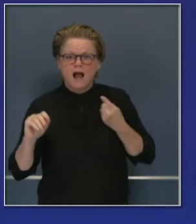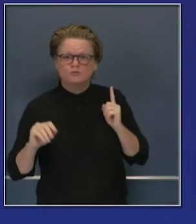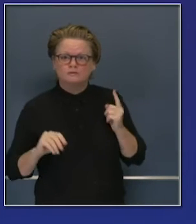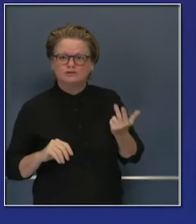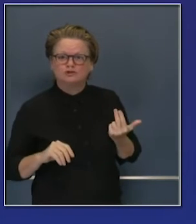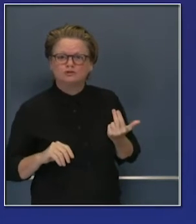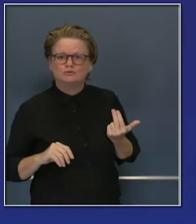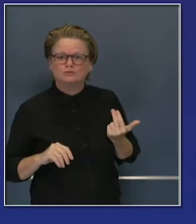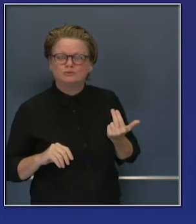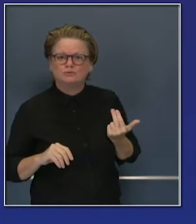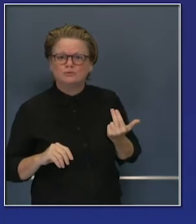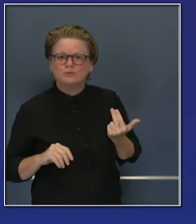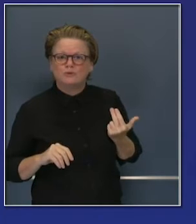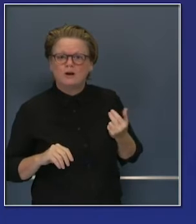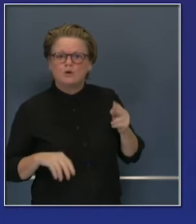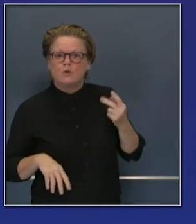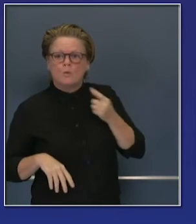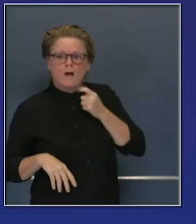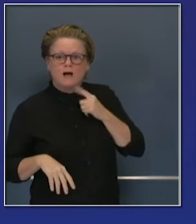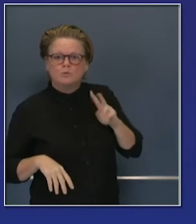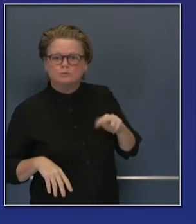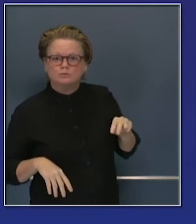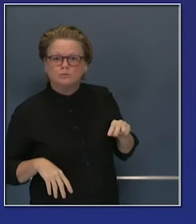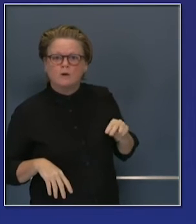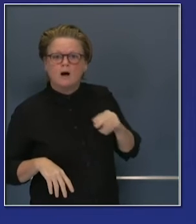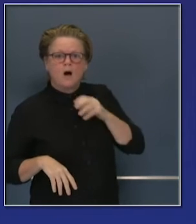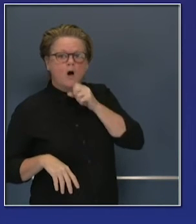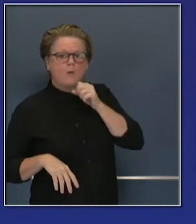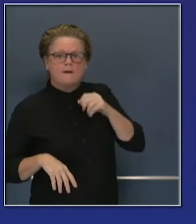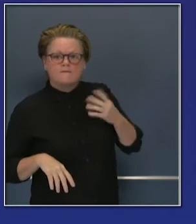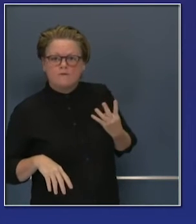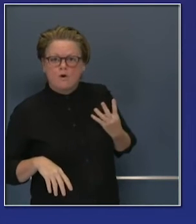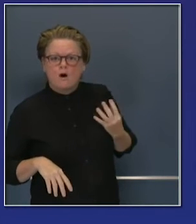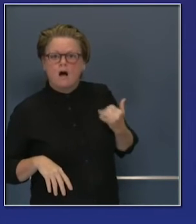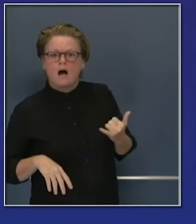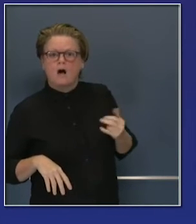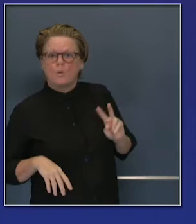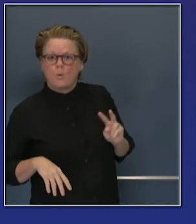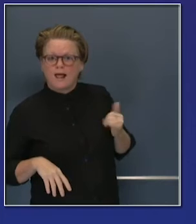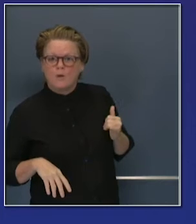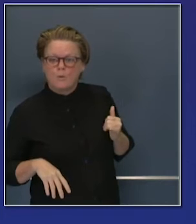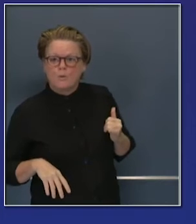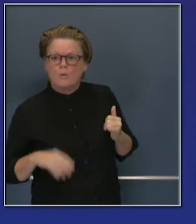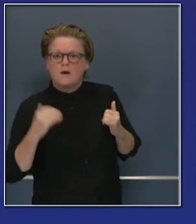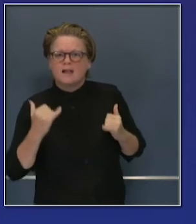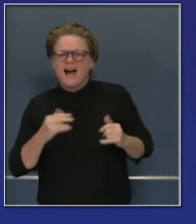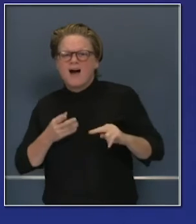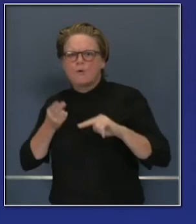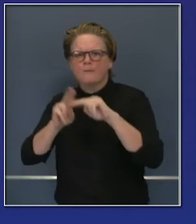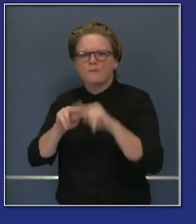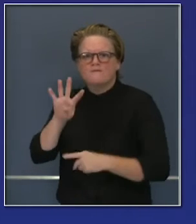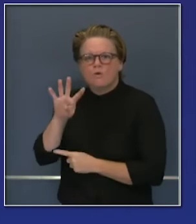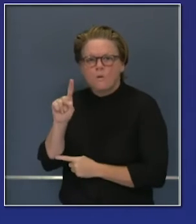have 13 counties in purple, 22 in red. Today we have 41 counties in purple, 11